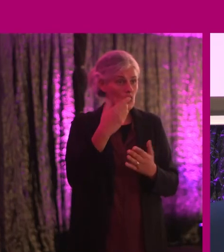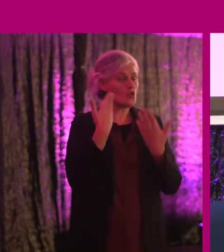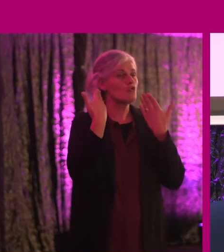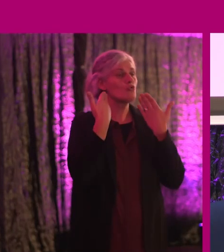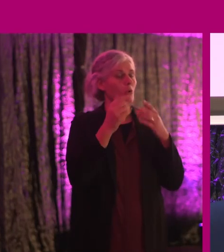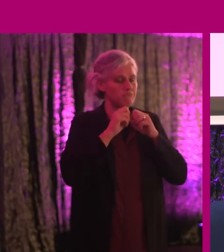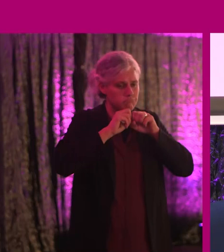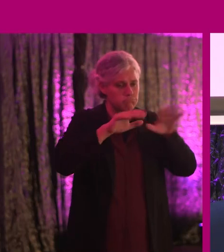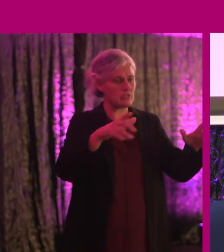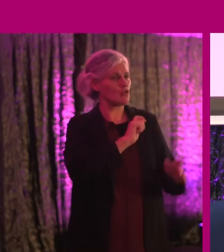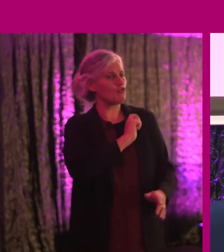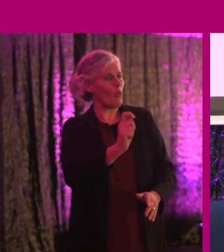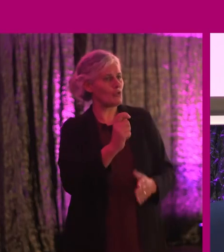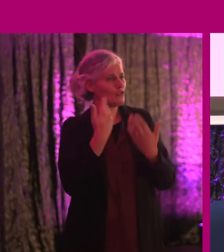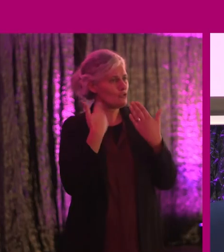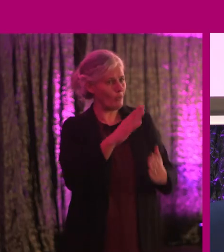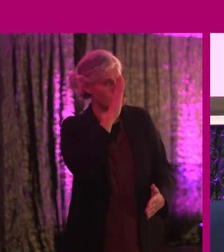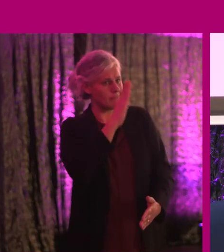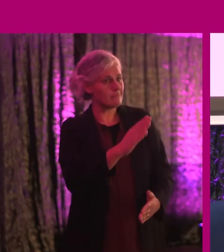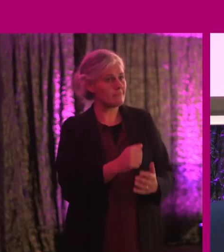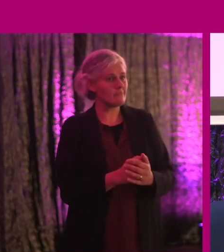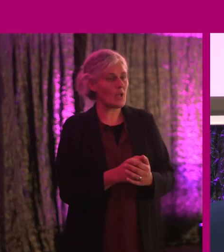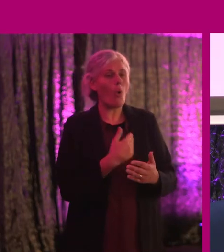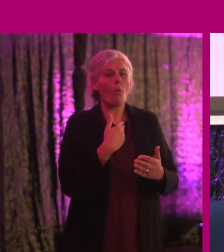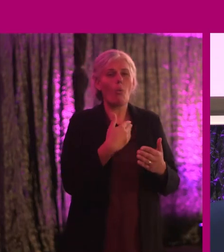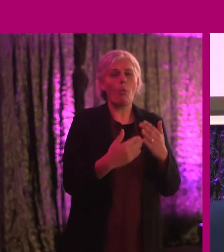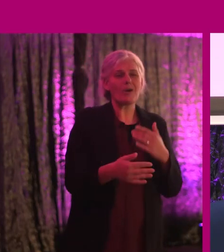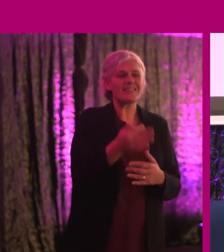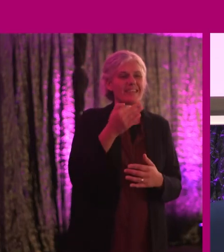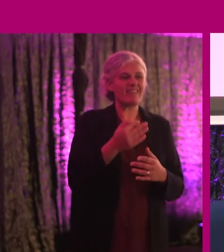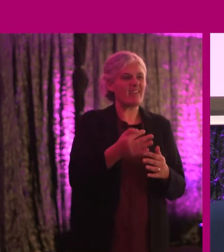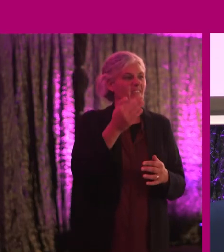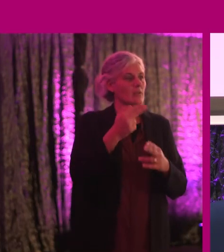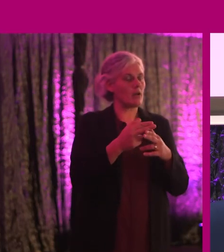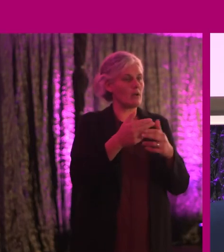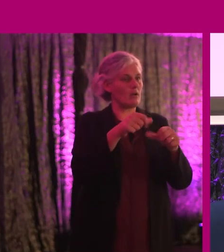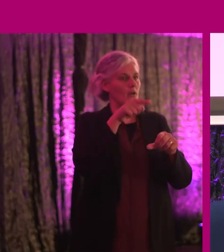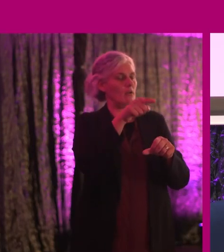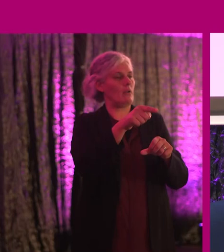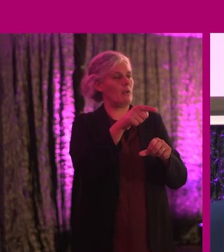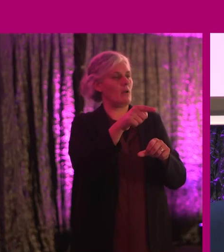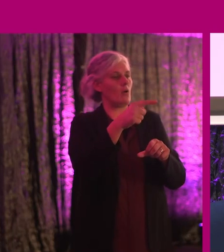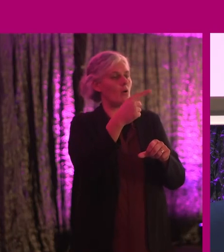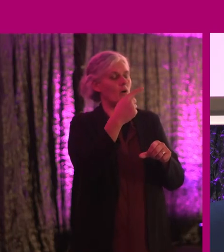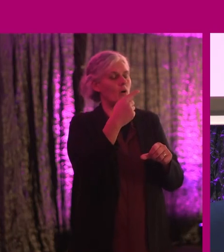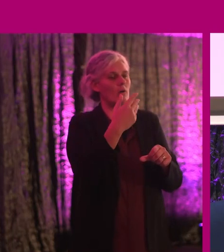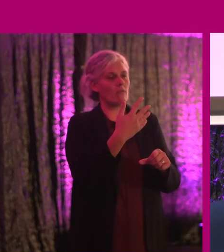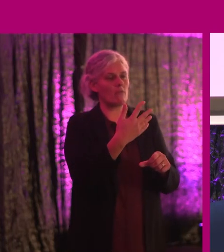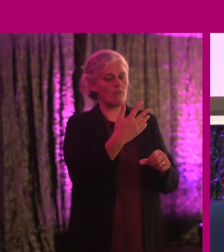the truth, to uncover the truth? What would it be if we found out, out of our 22 million employees,